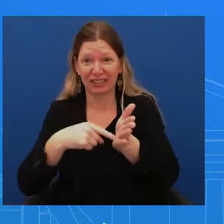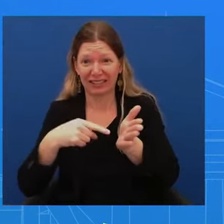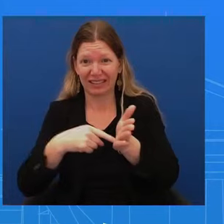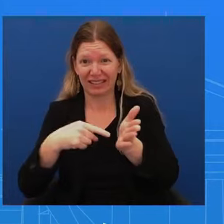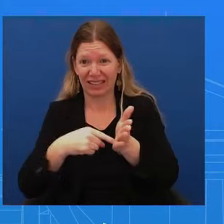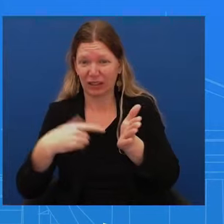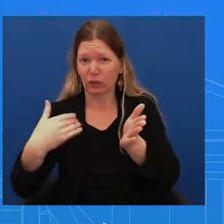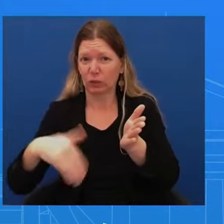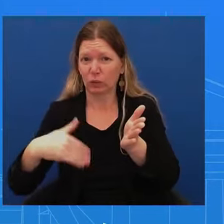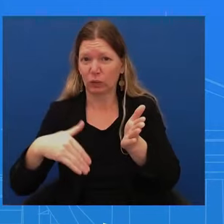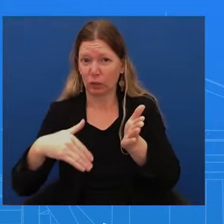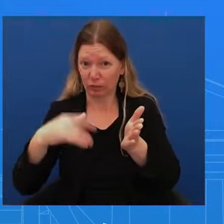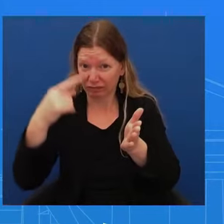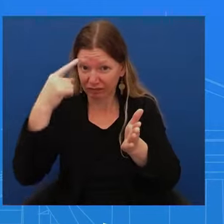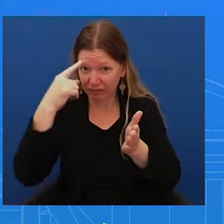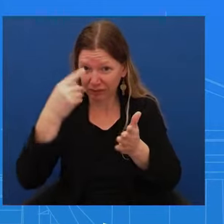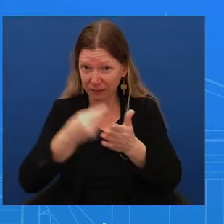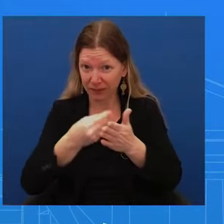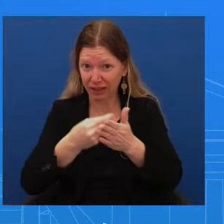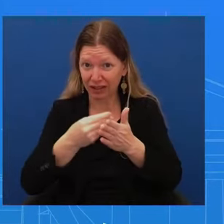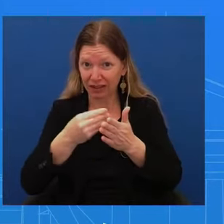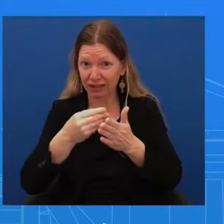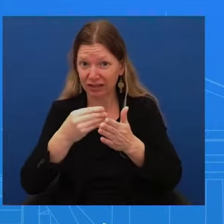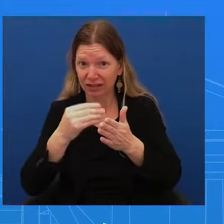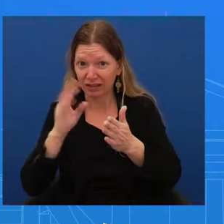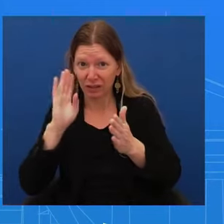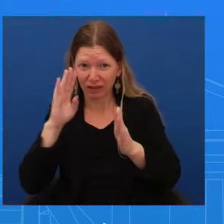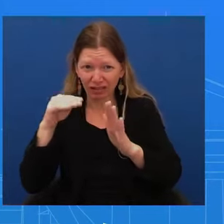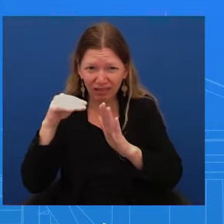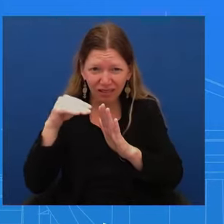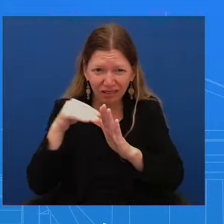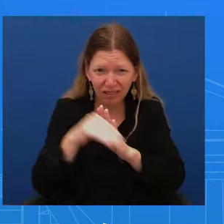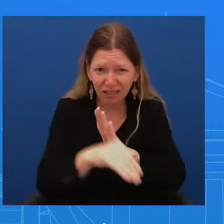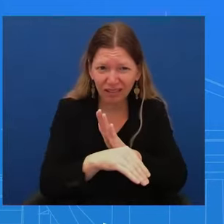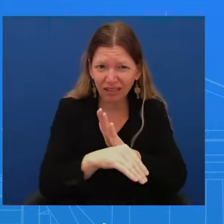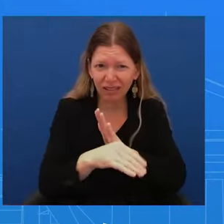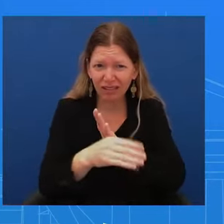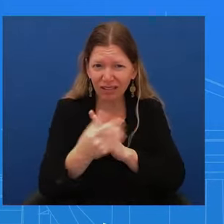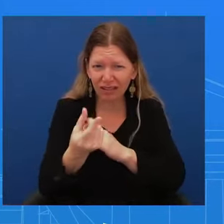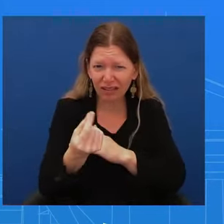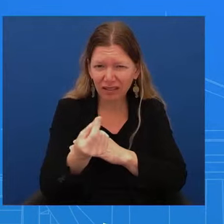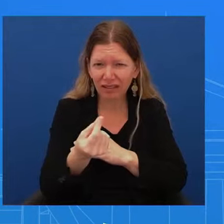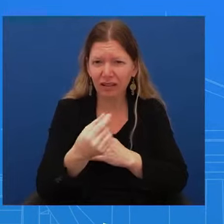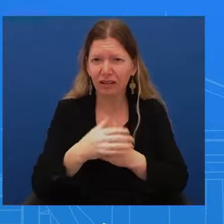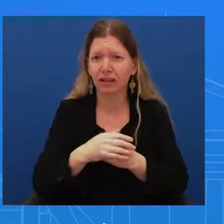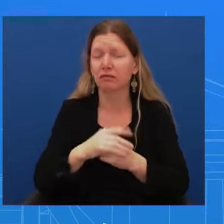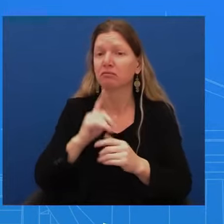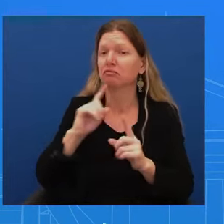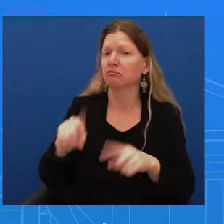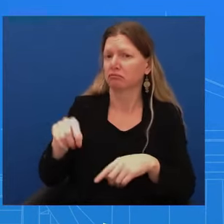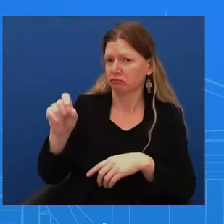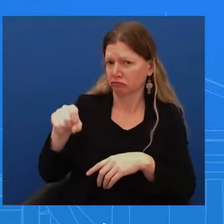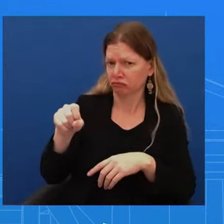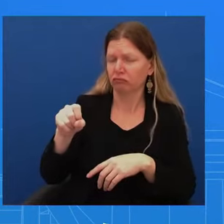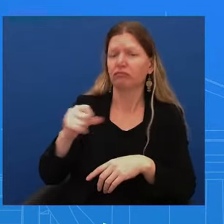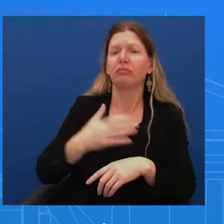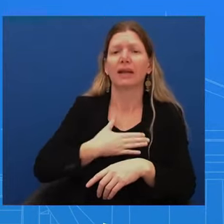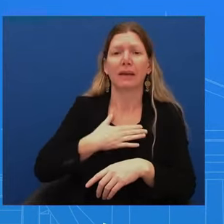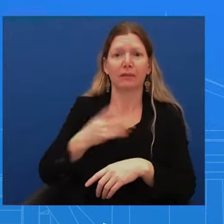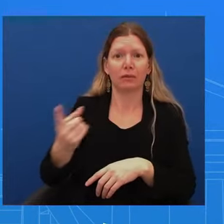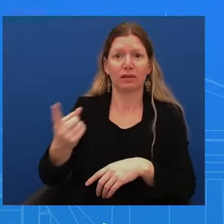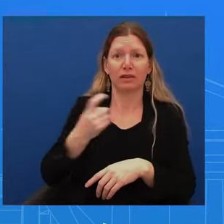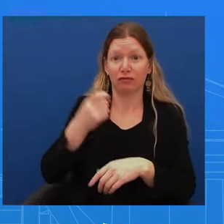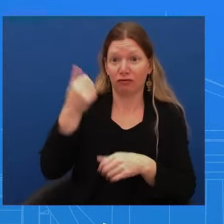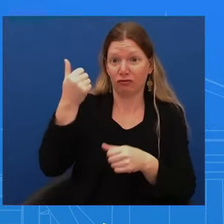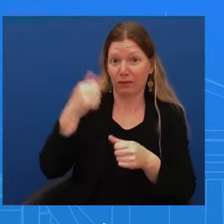question because, look, last year, forecasters said with 100% certainty that there would be a recession, 100% certainty. That's what you